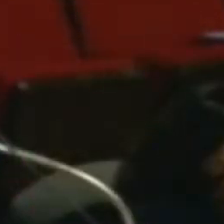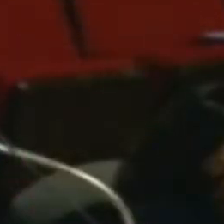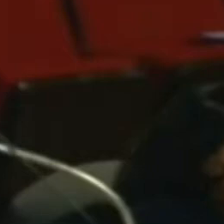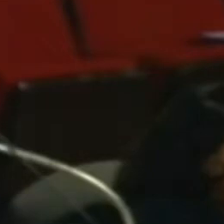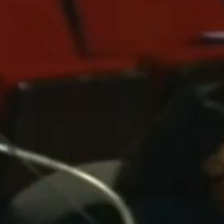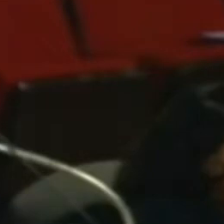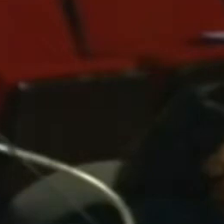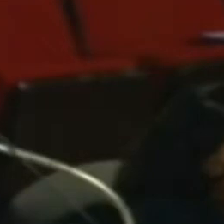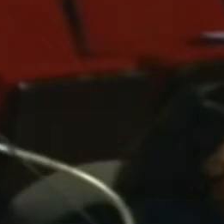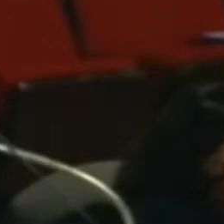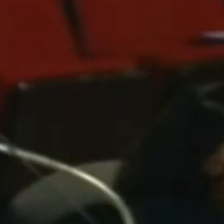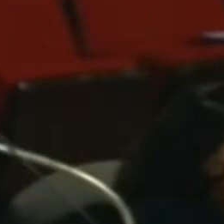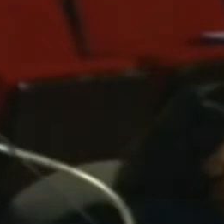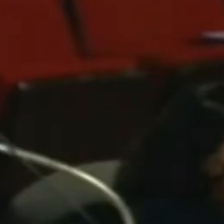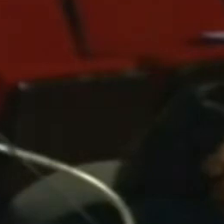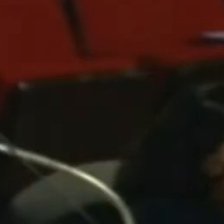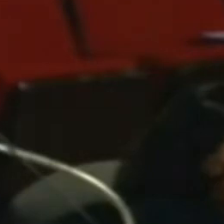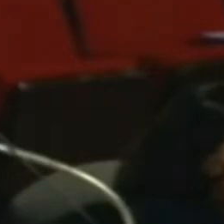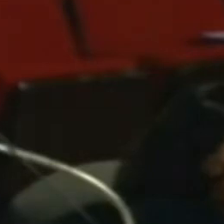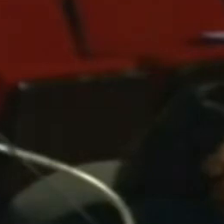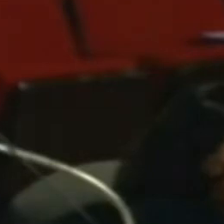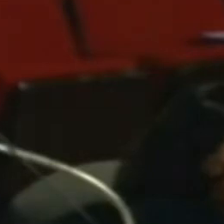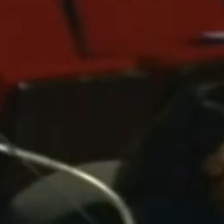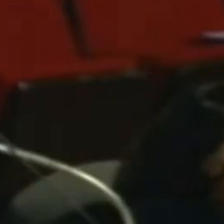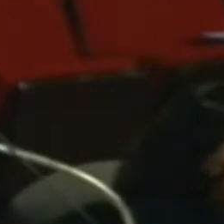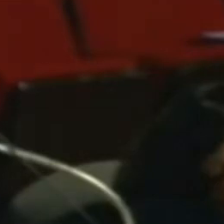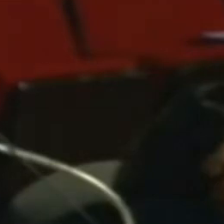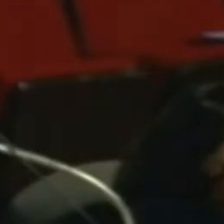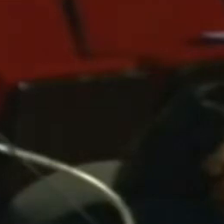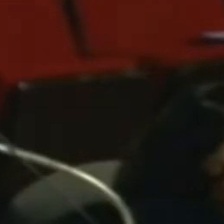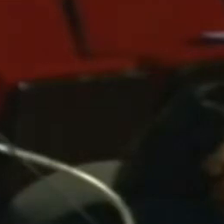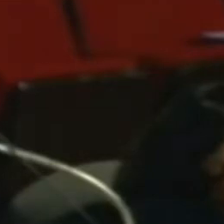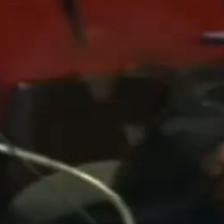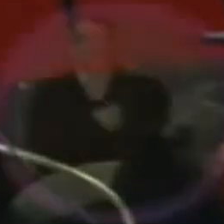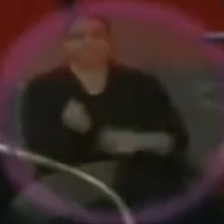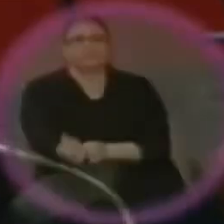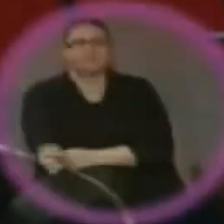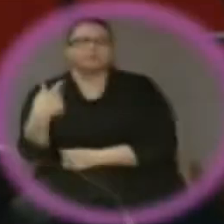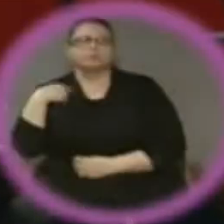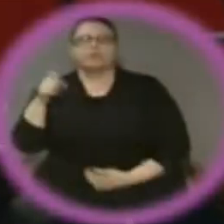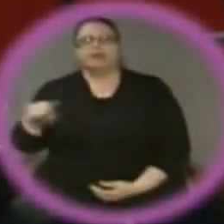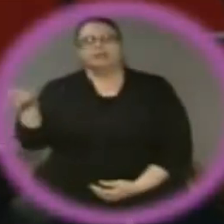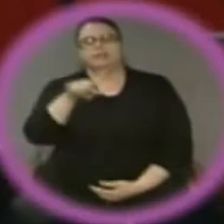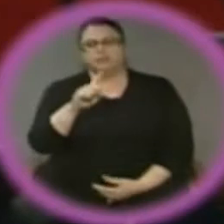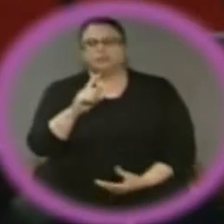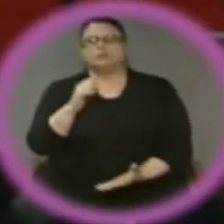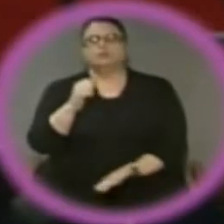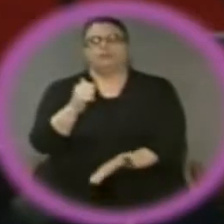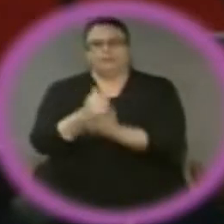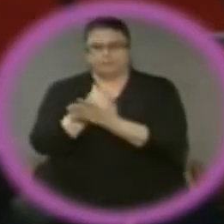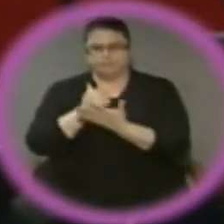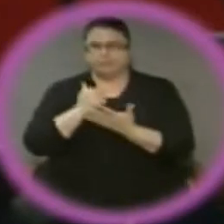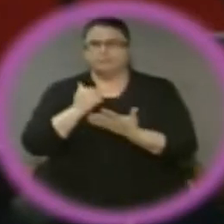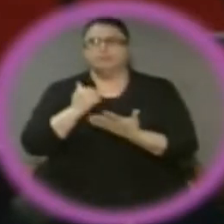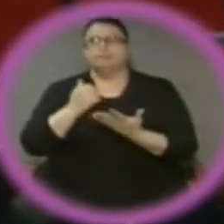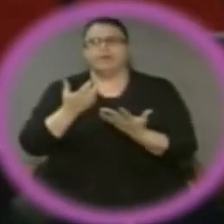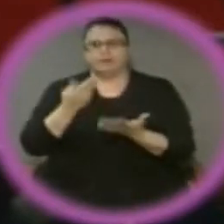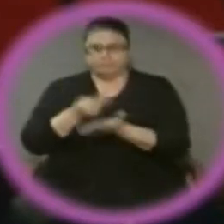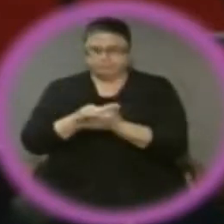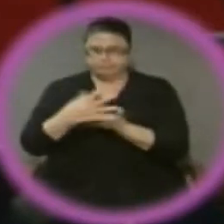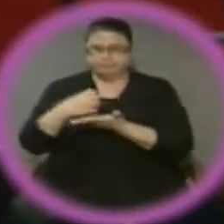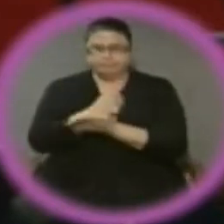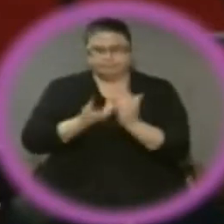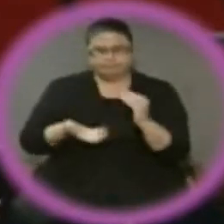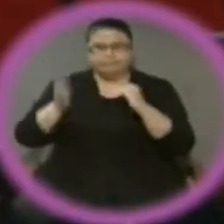two adult children's college tuition. I need you to all show me the money. This referendum